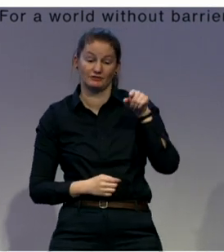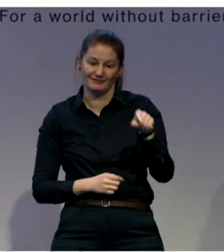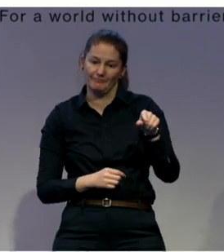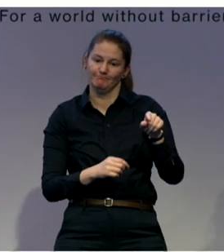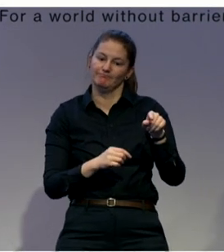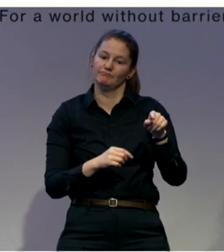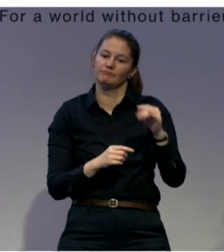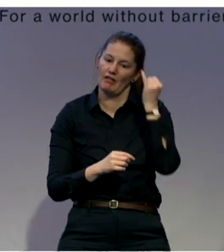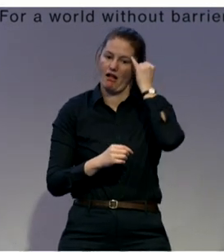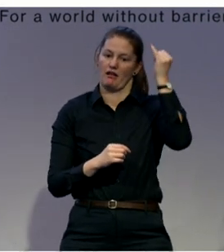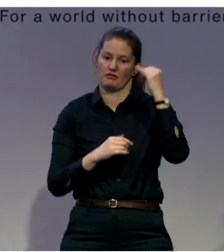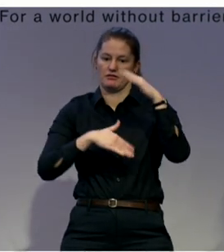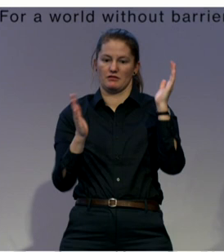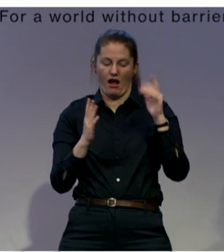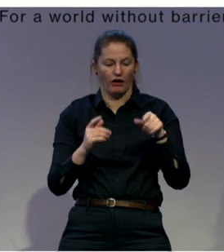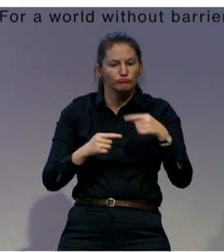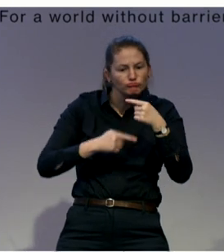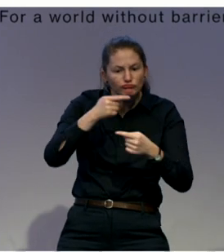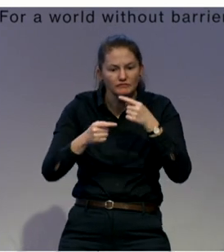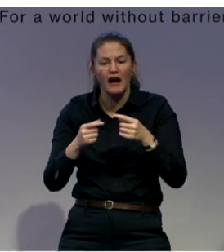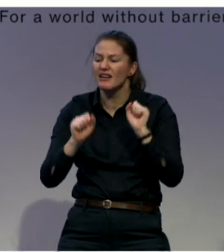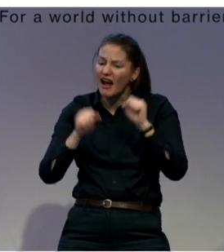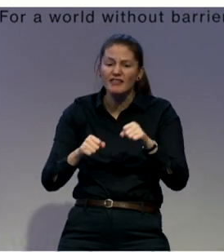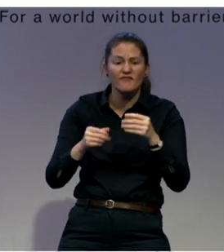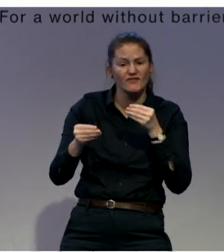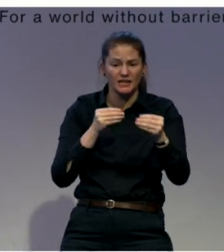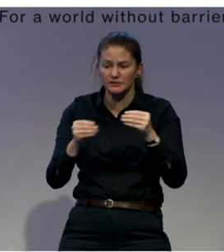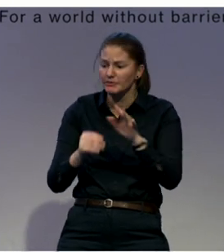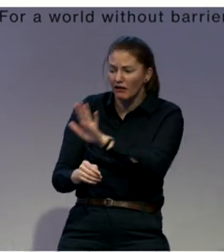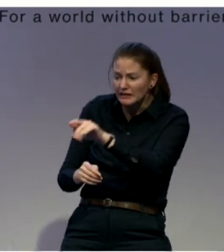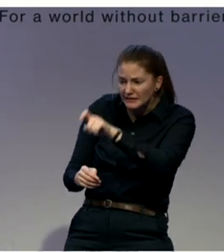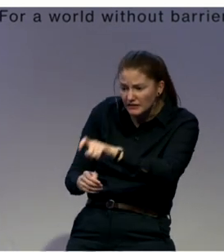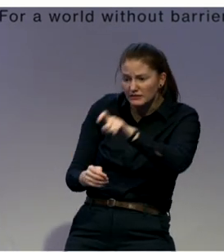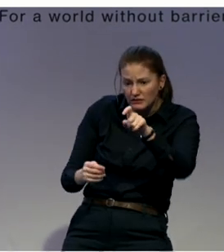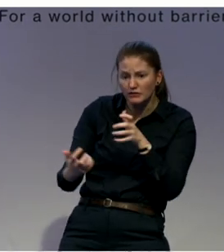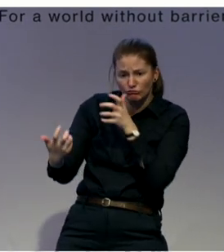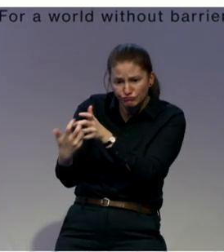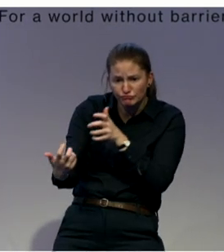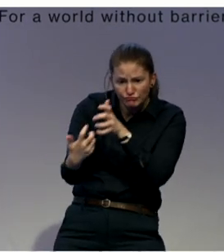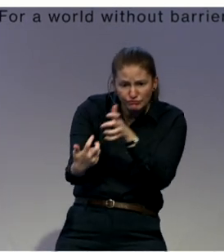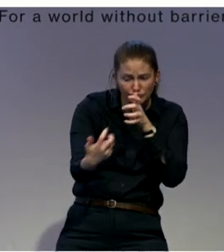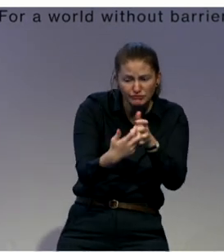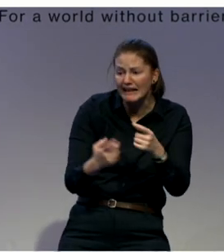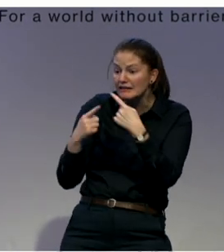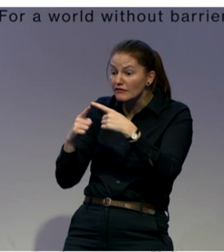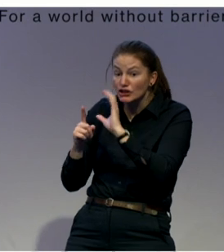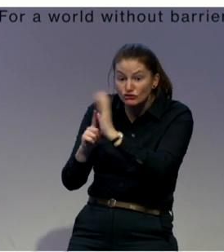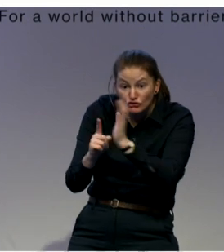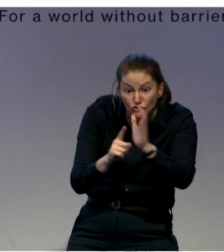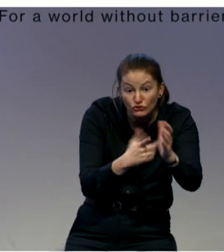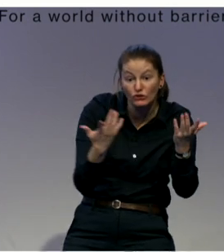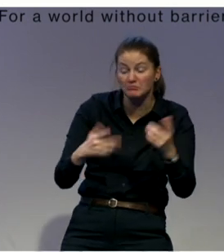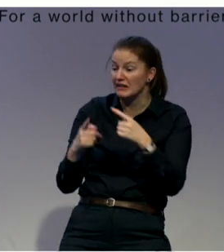really used and implemented in different cultures in different countries.